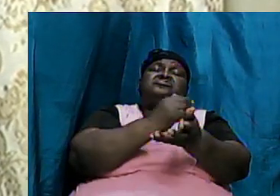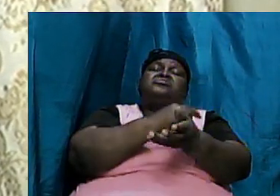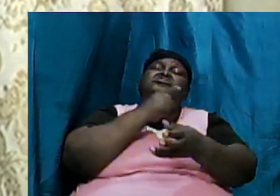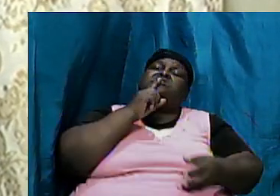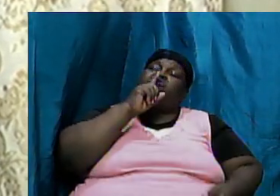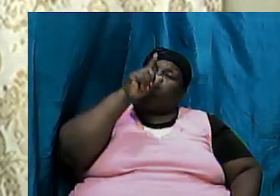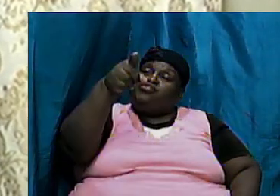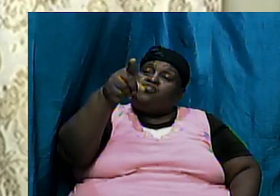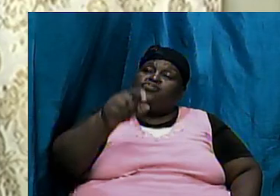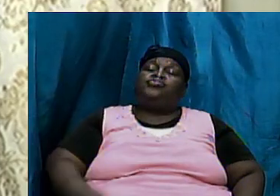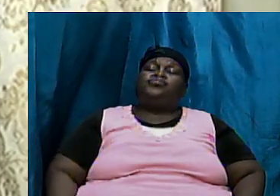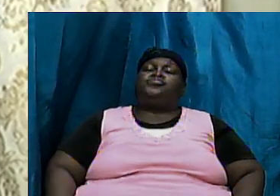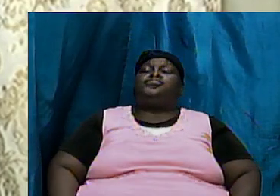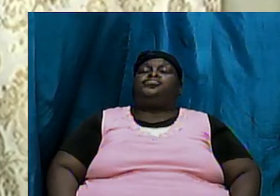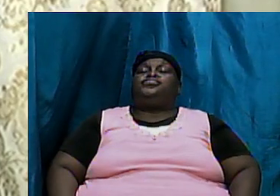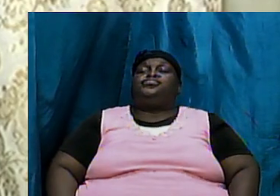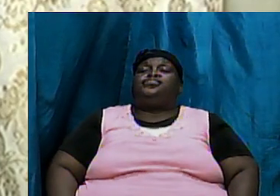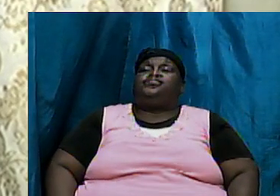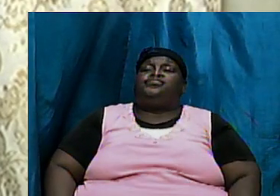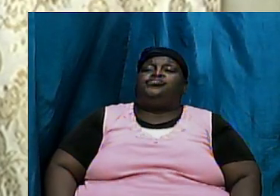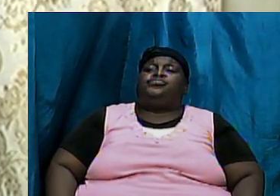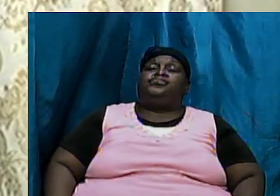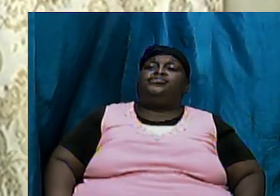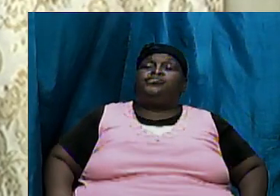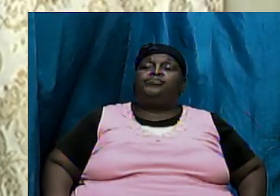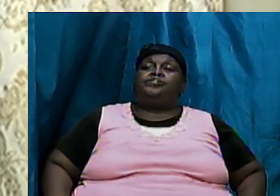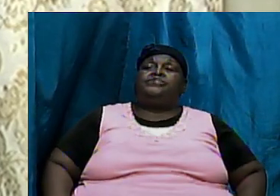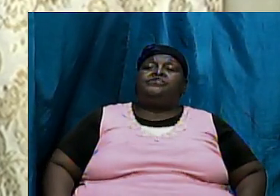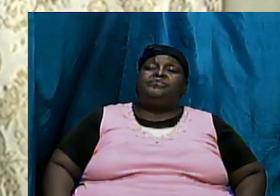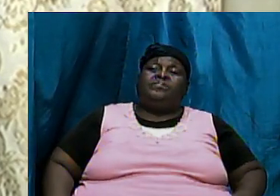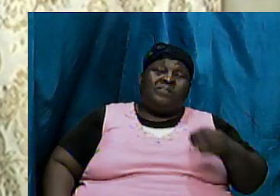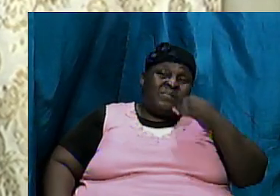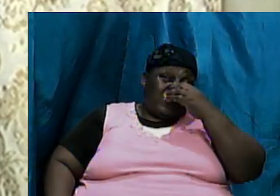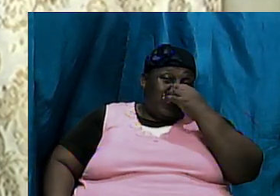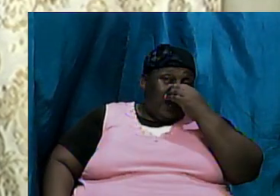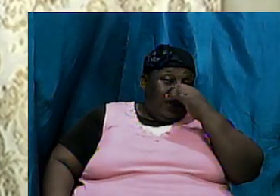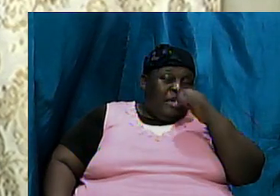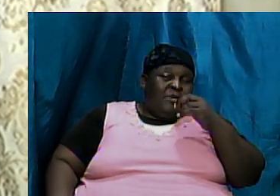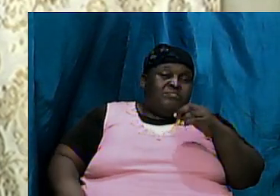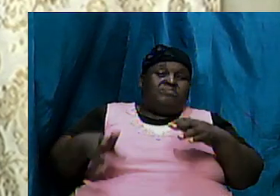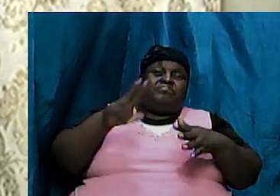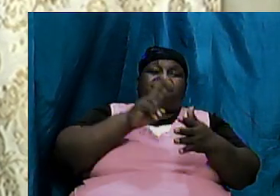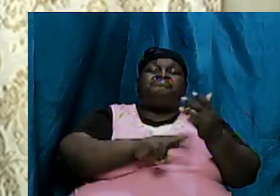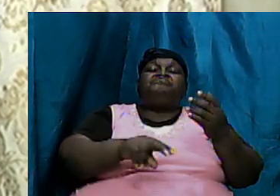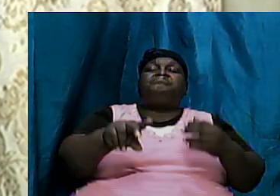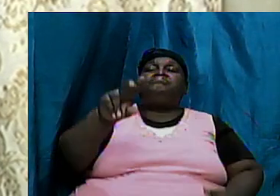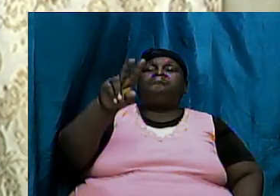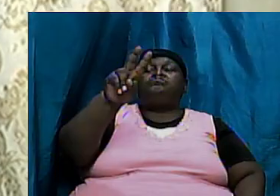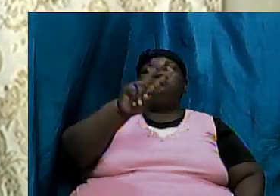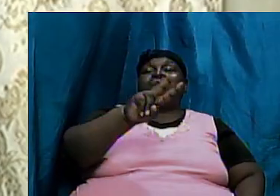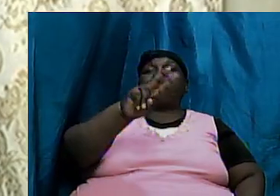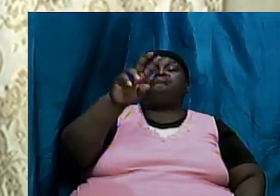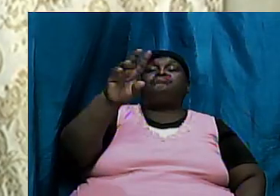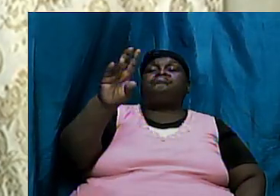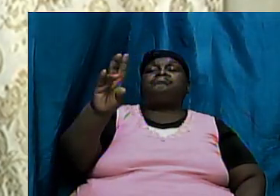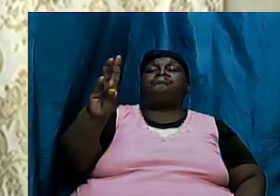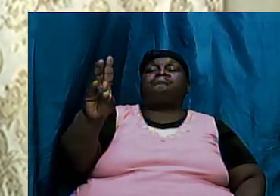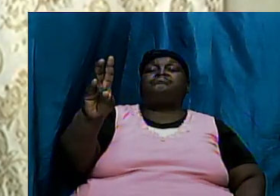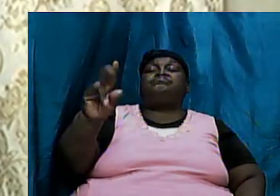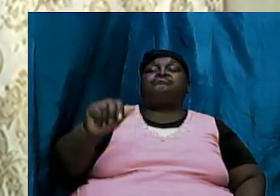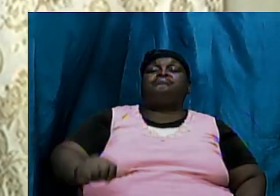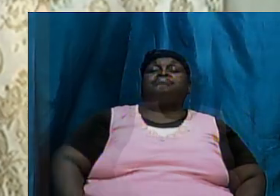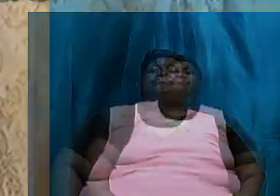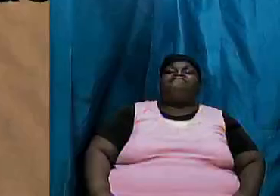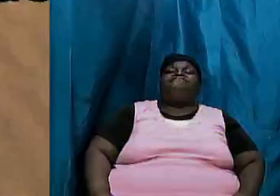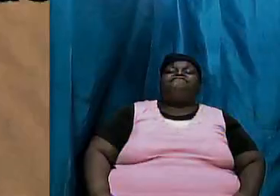that let us read on so verse 27 and we bring it back up on the screen because I want us to follow